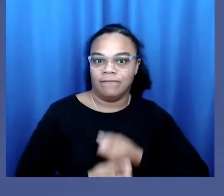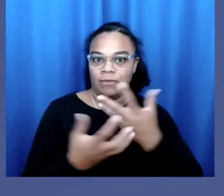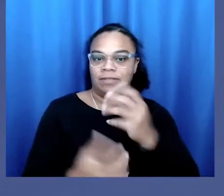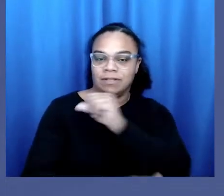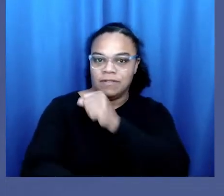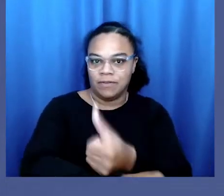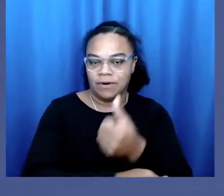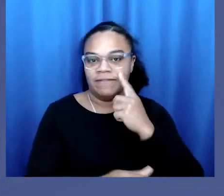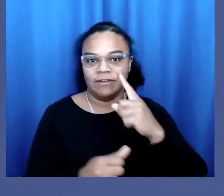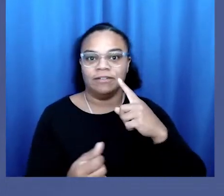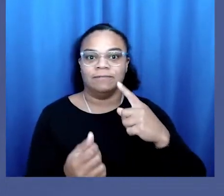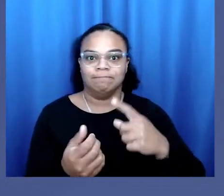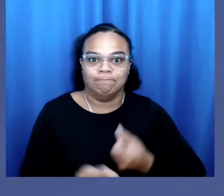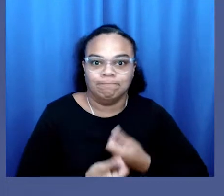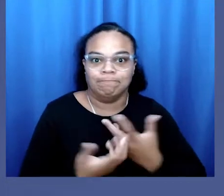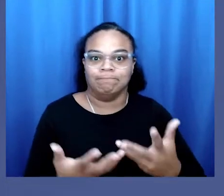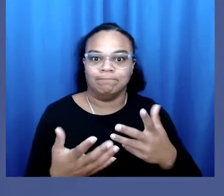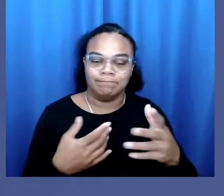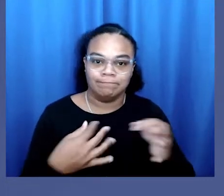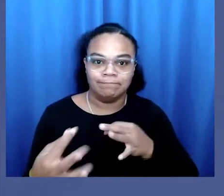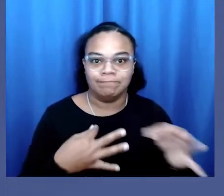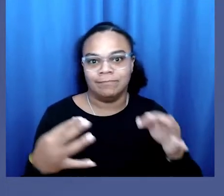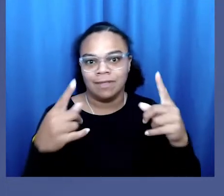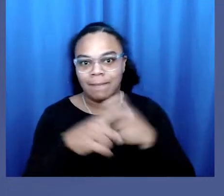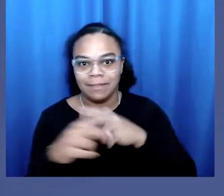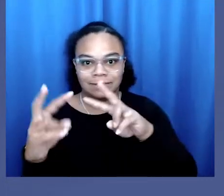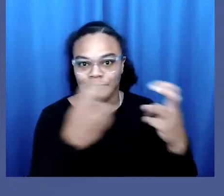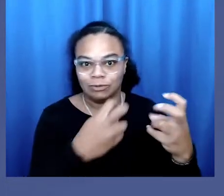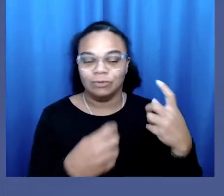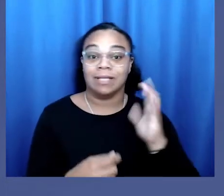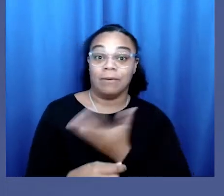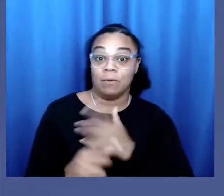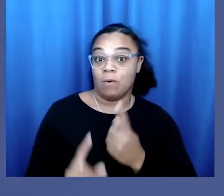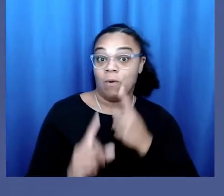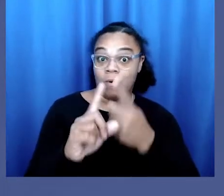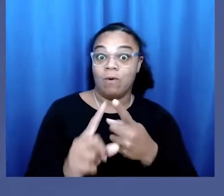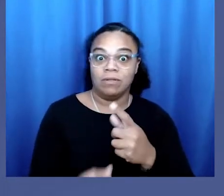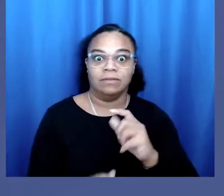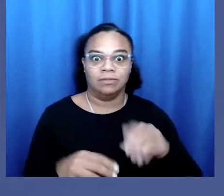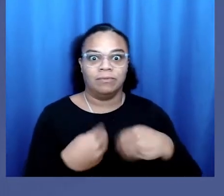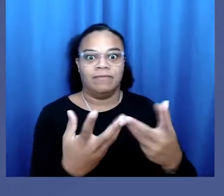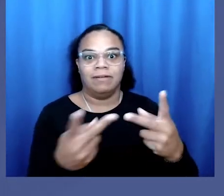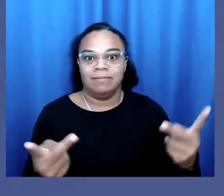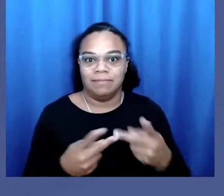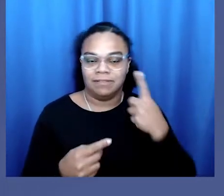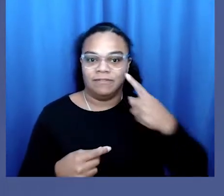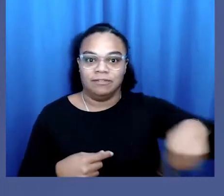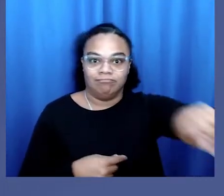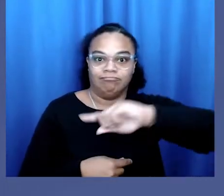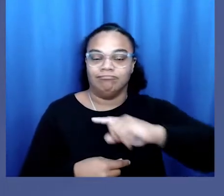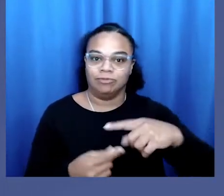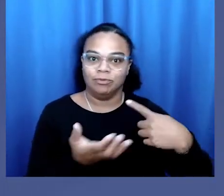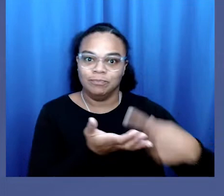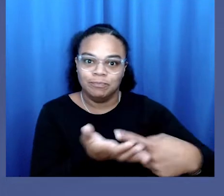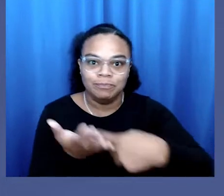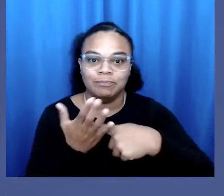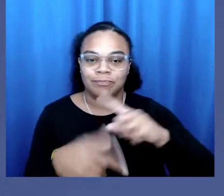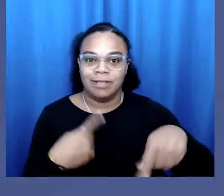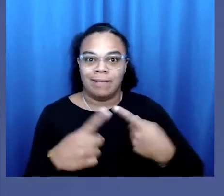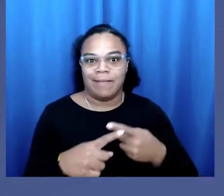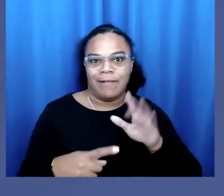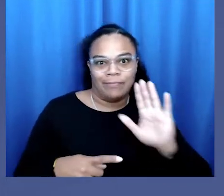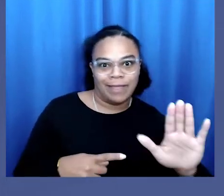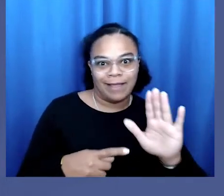issues. Our goal is to create spaces where advocates can dialogue with their peers about the nuances of their shared issue